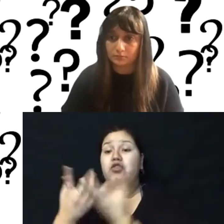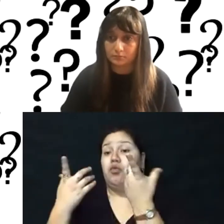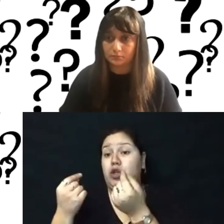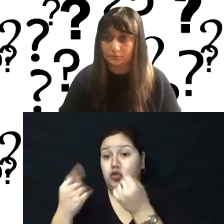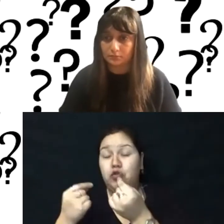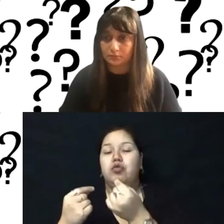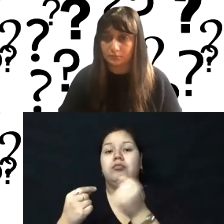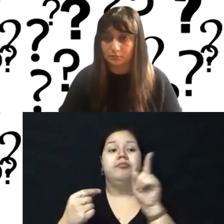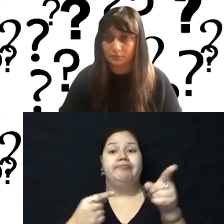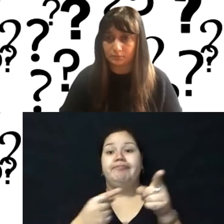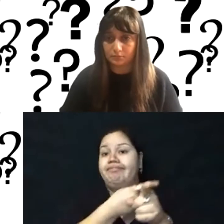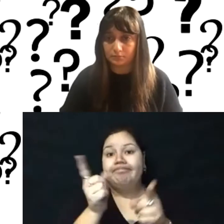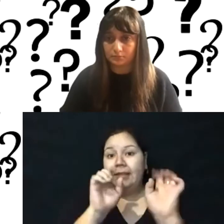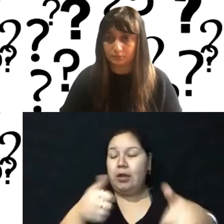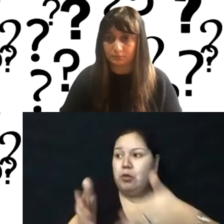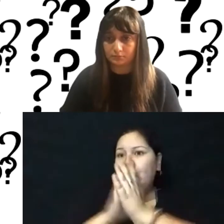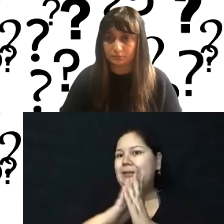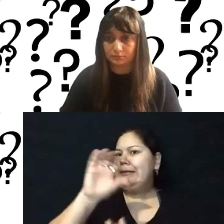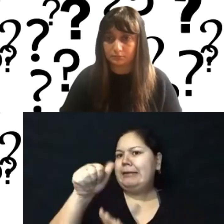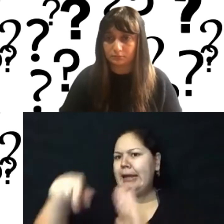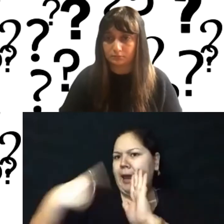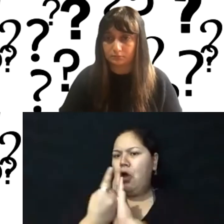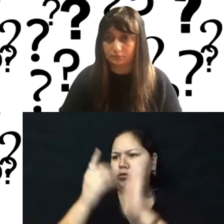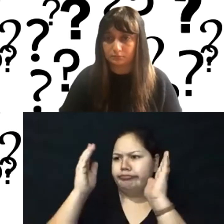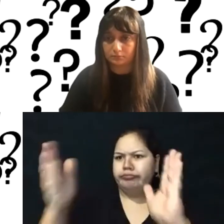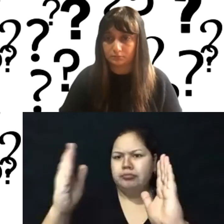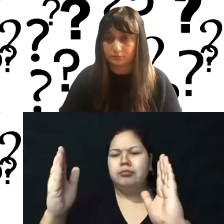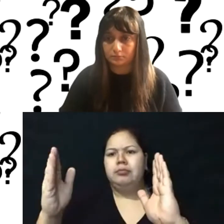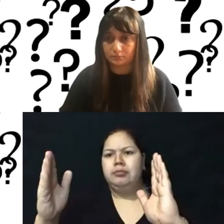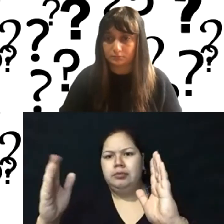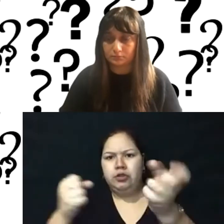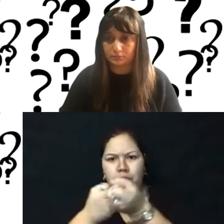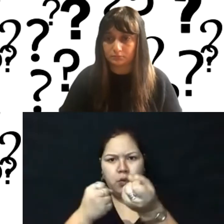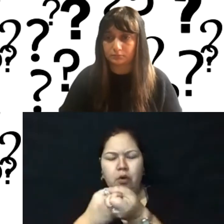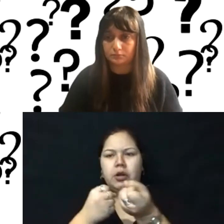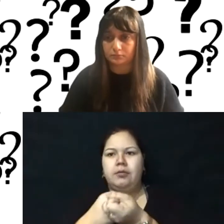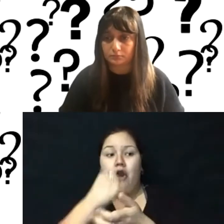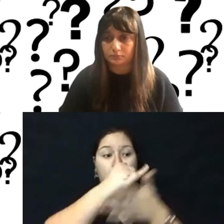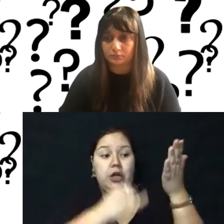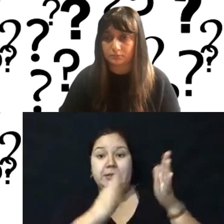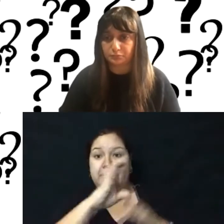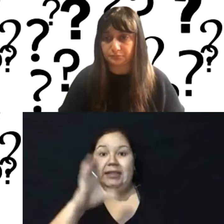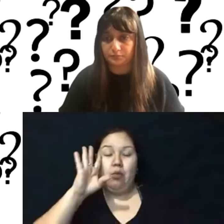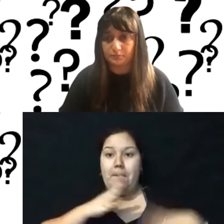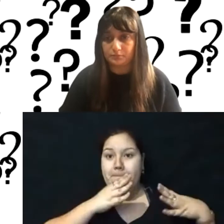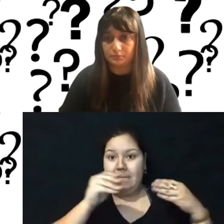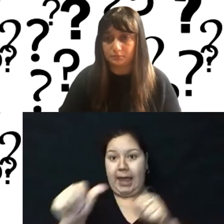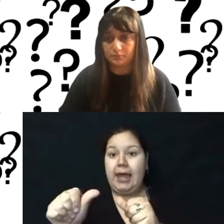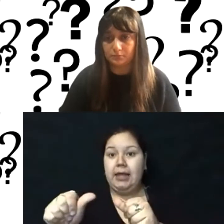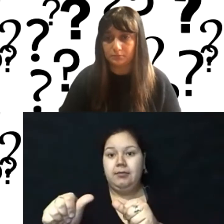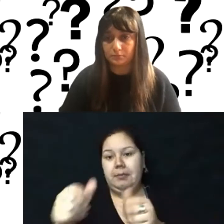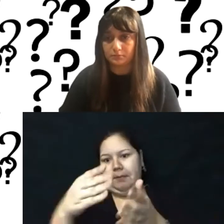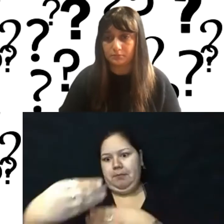that you can request this sort of 10 hour block of hours, um, and arts BC will pay for that. They pay my time.